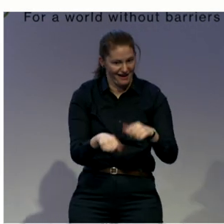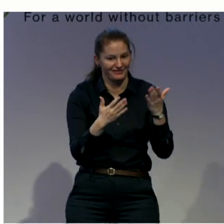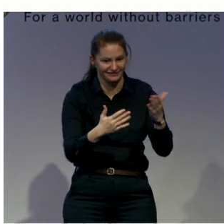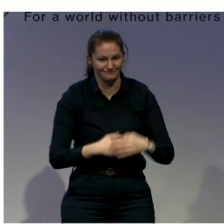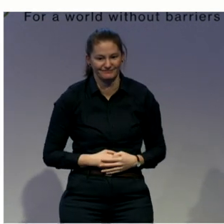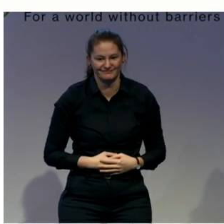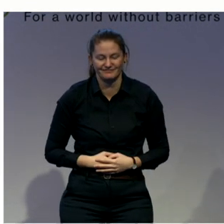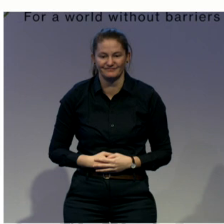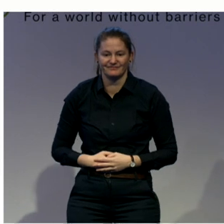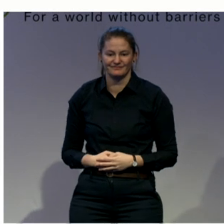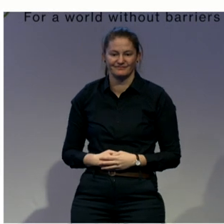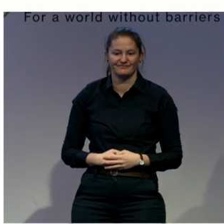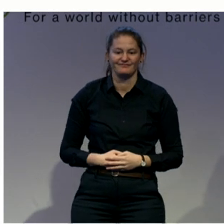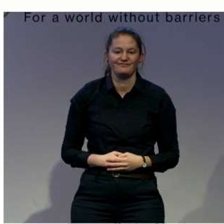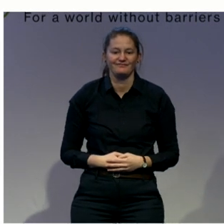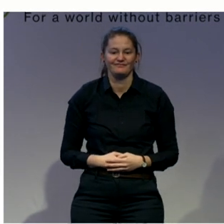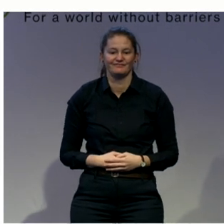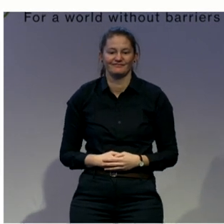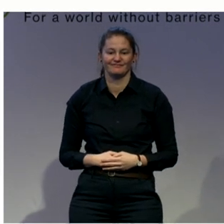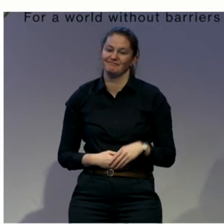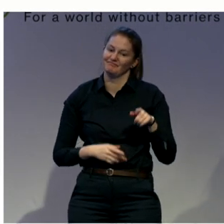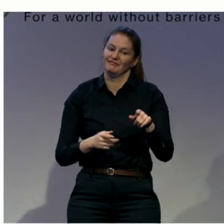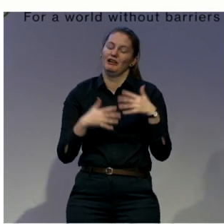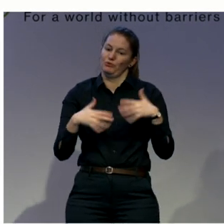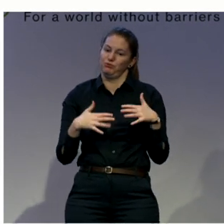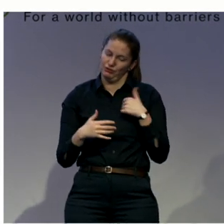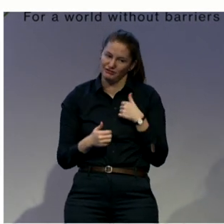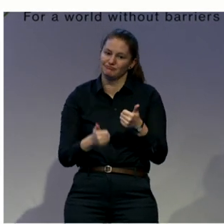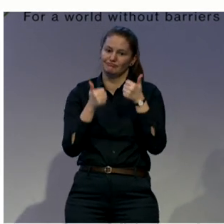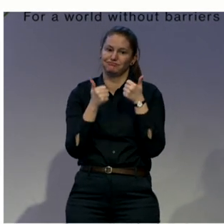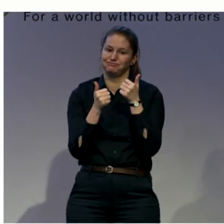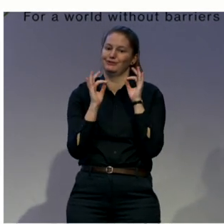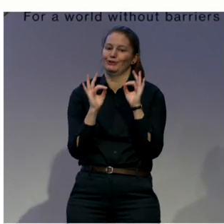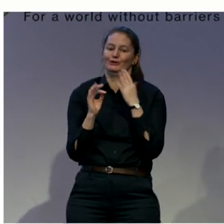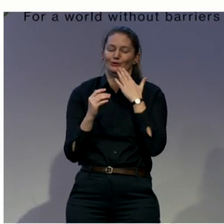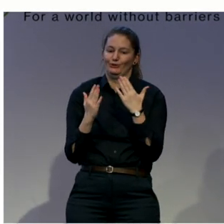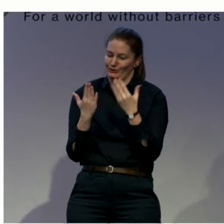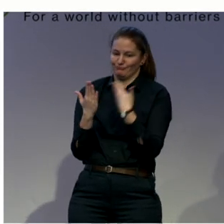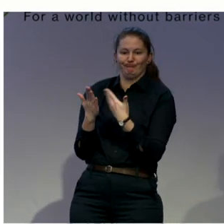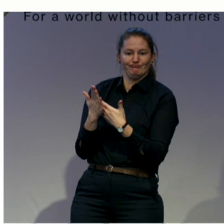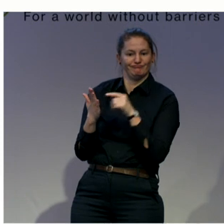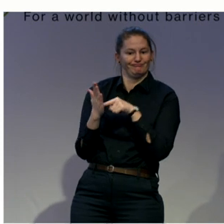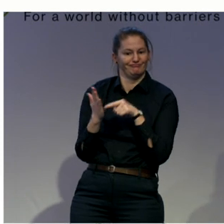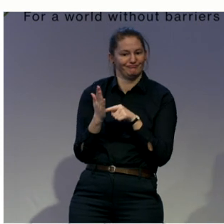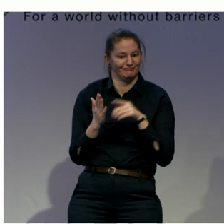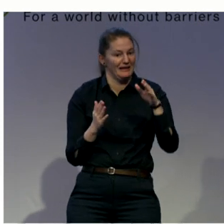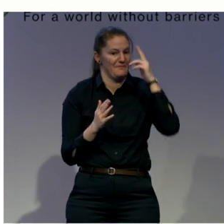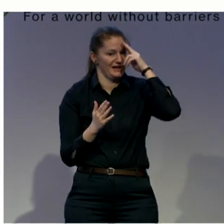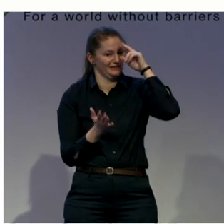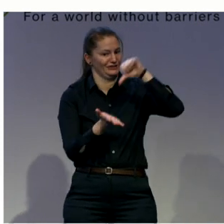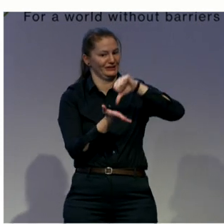a way, you know, that one of them in Mexico City, a young man with a psychosocial disability who was accused of robbery,